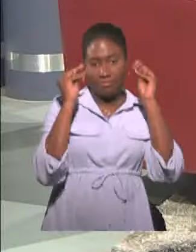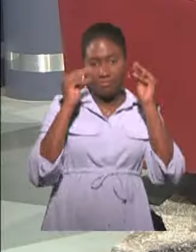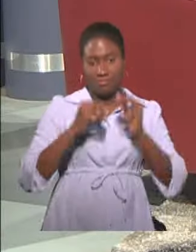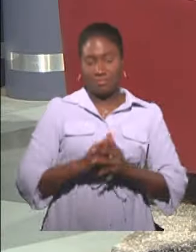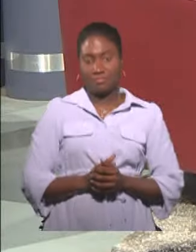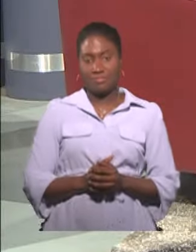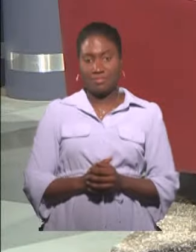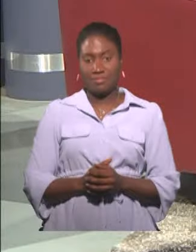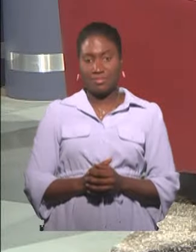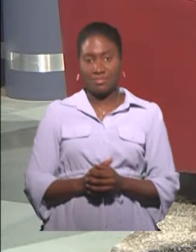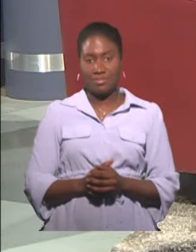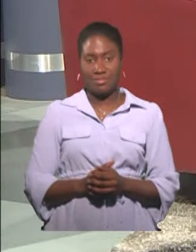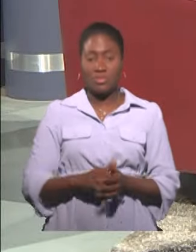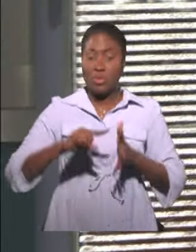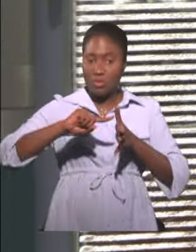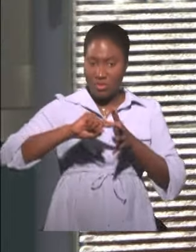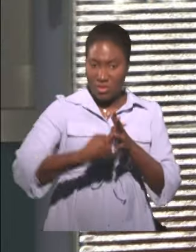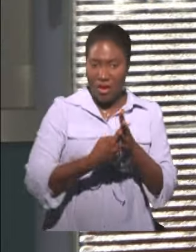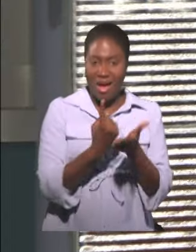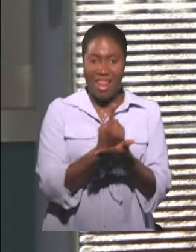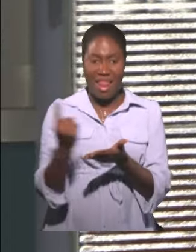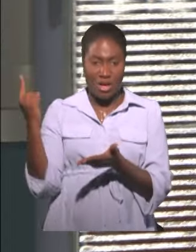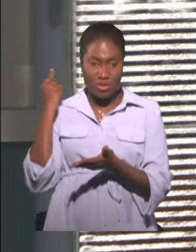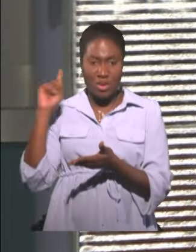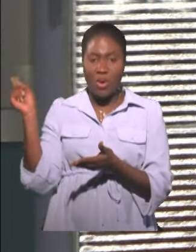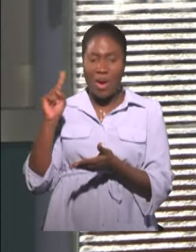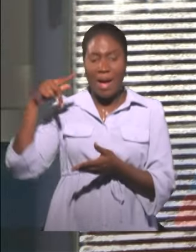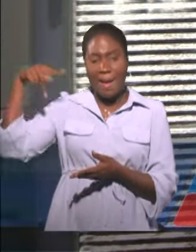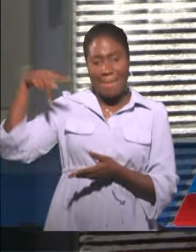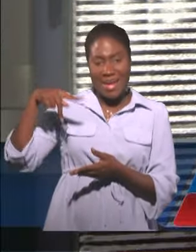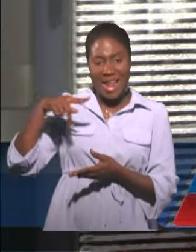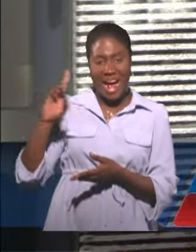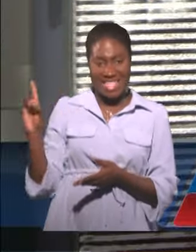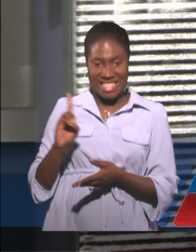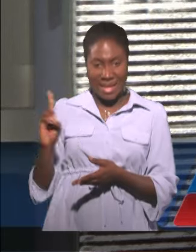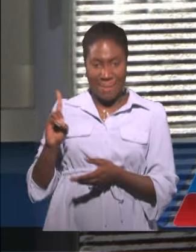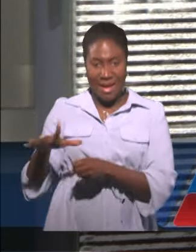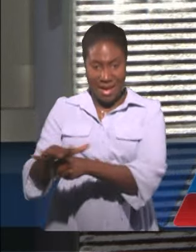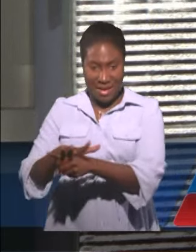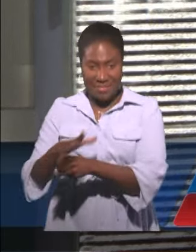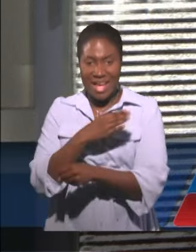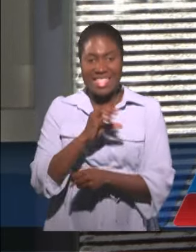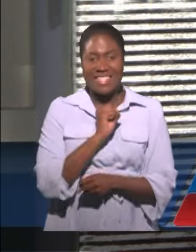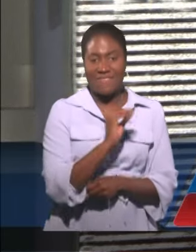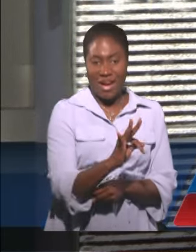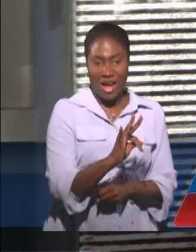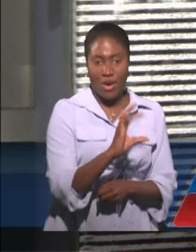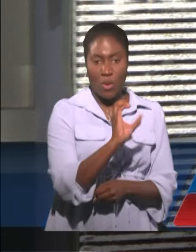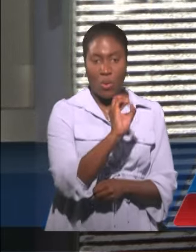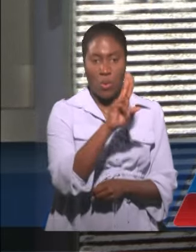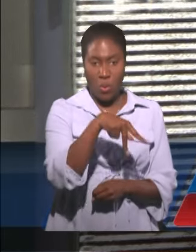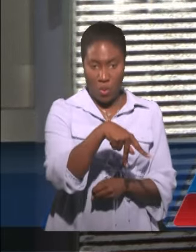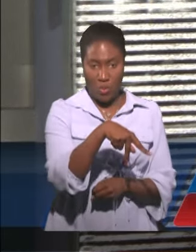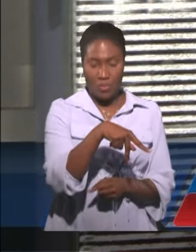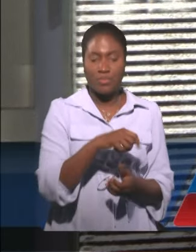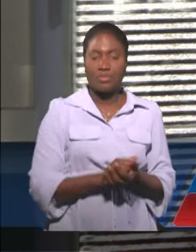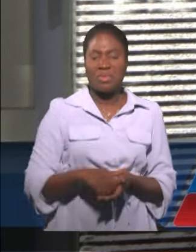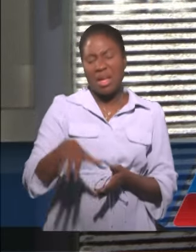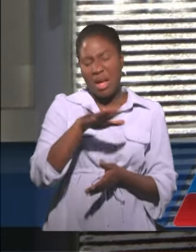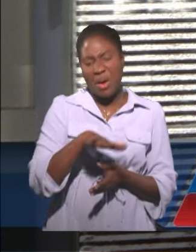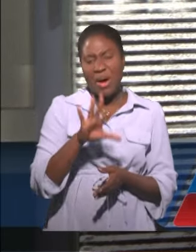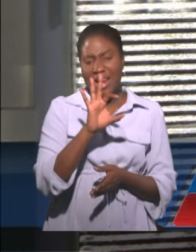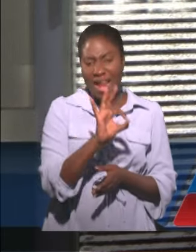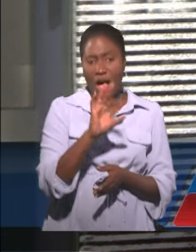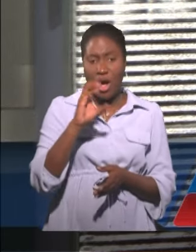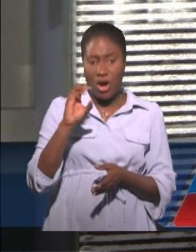We started last week at the Penal, the Aboriginal Corporation, and the San Fernando City Corporation. Roughly 900